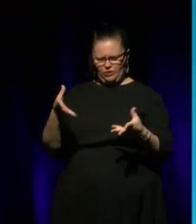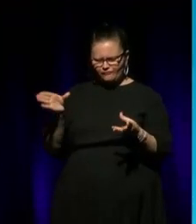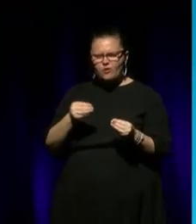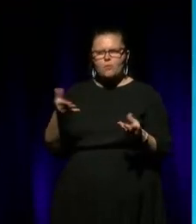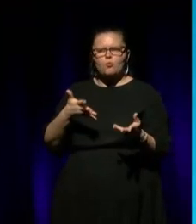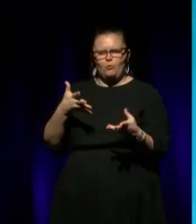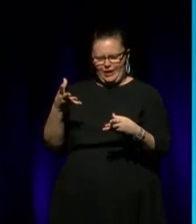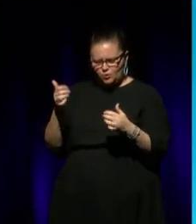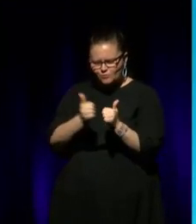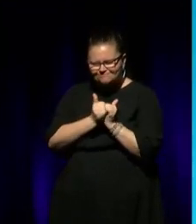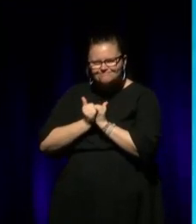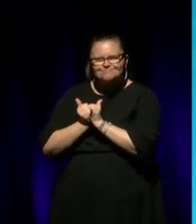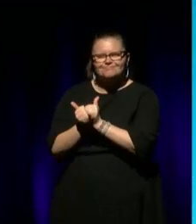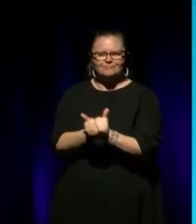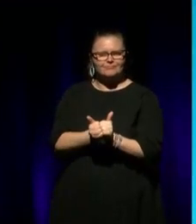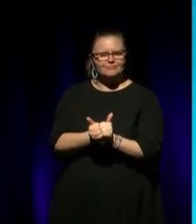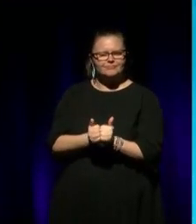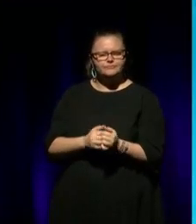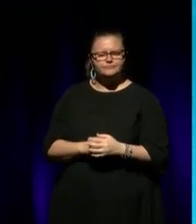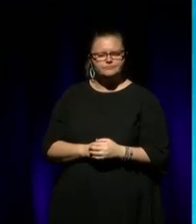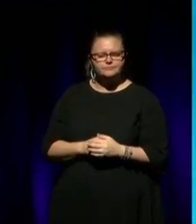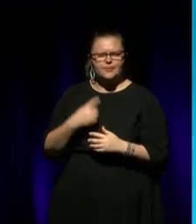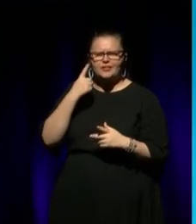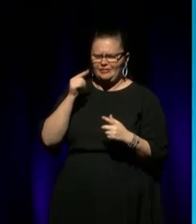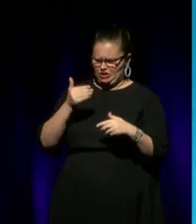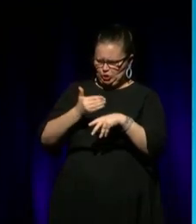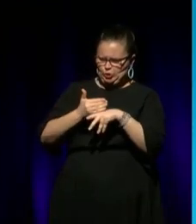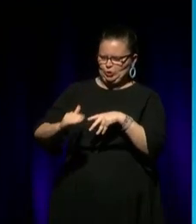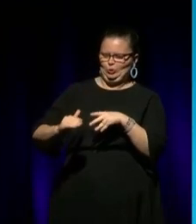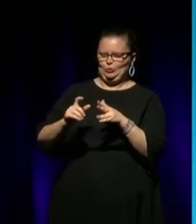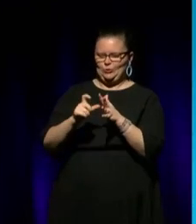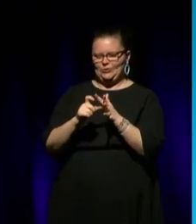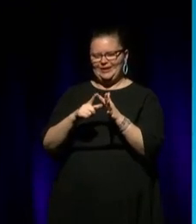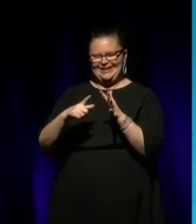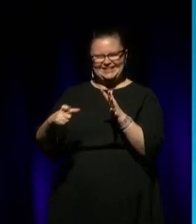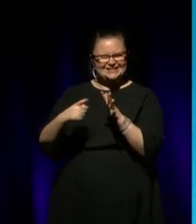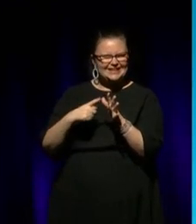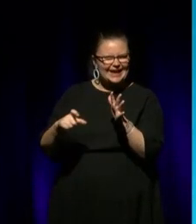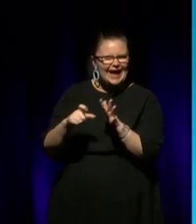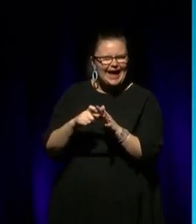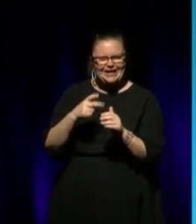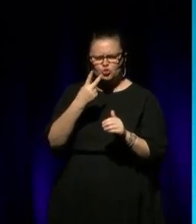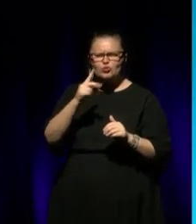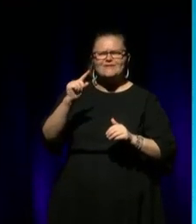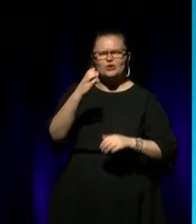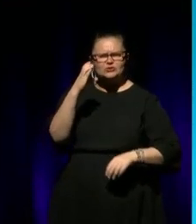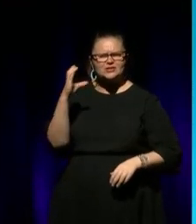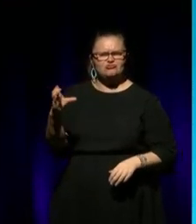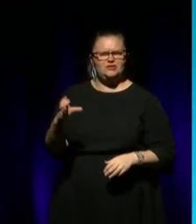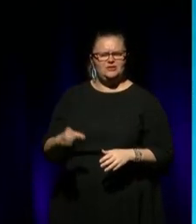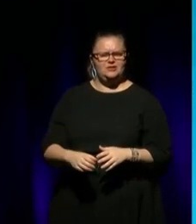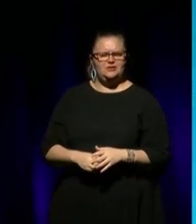you know, we're all, think now in this new decade is, you this decade now in the 21st century, I think, you know,